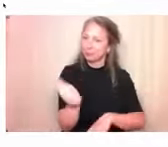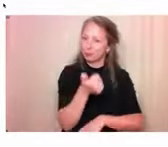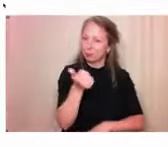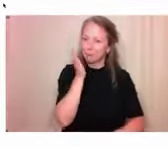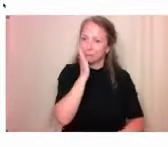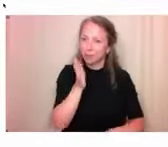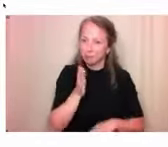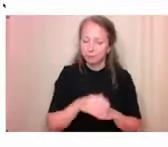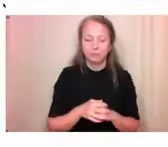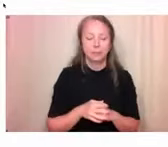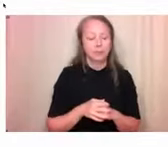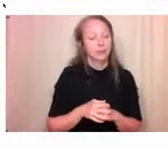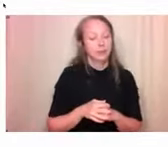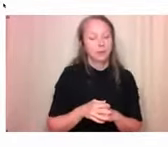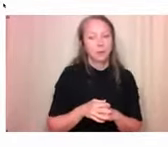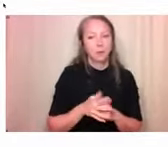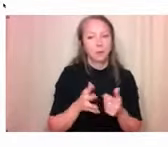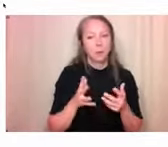everyone.